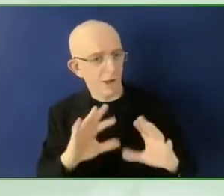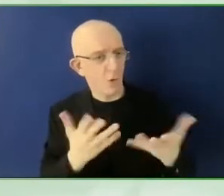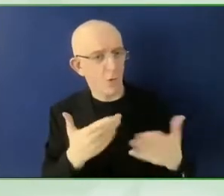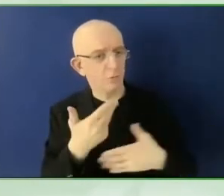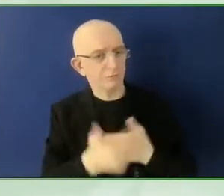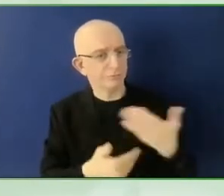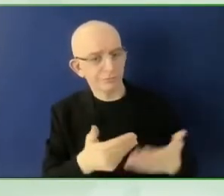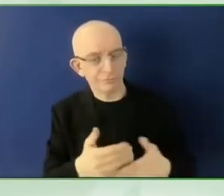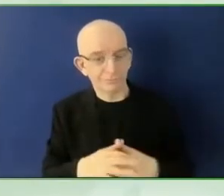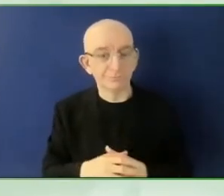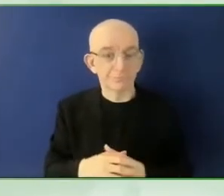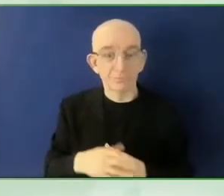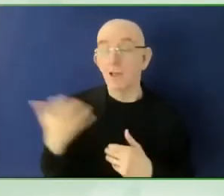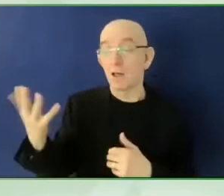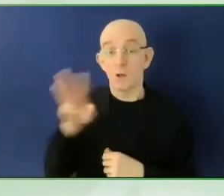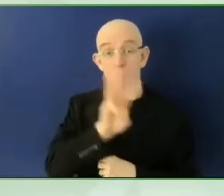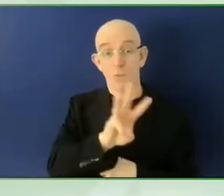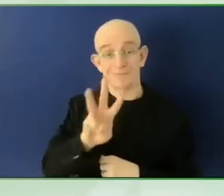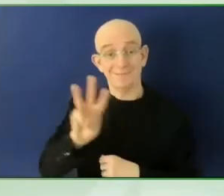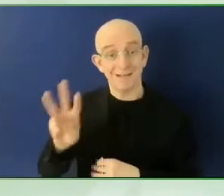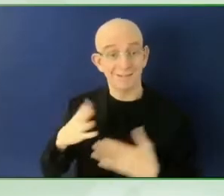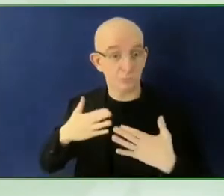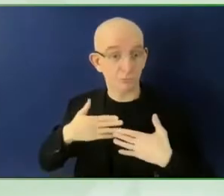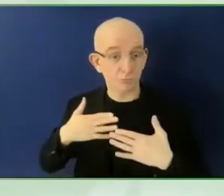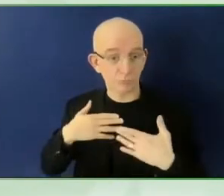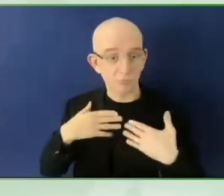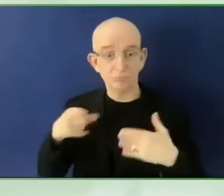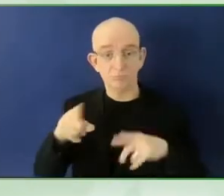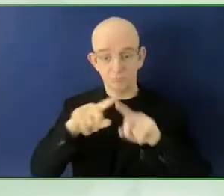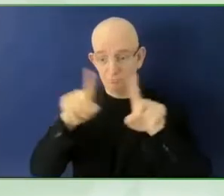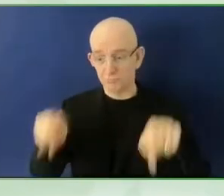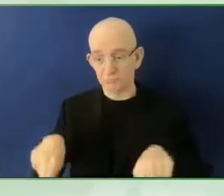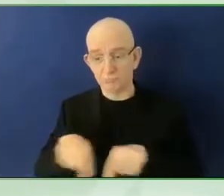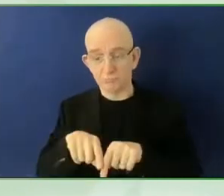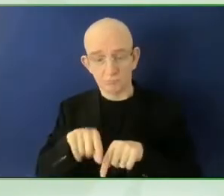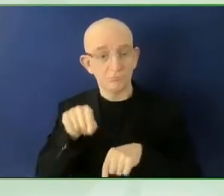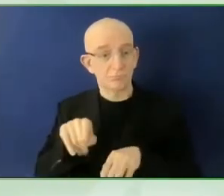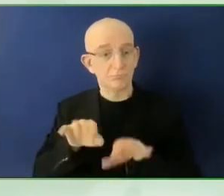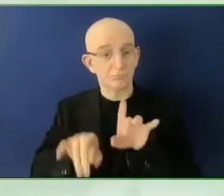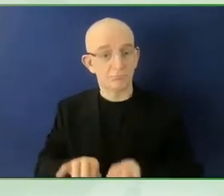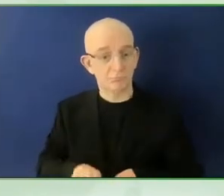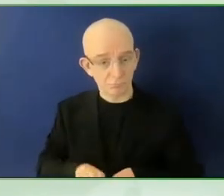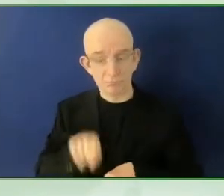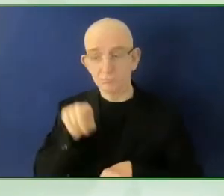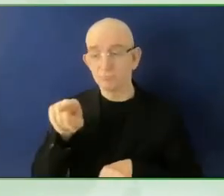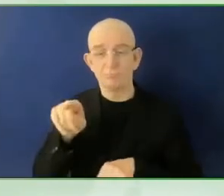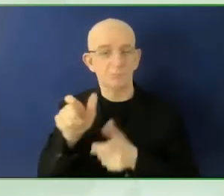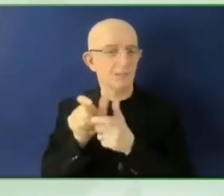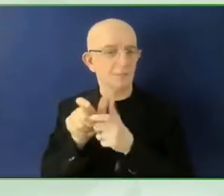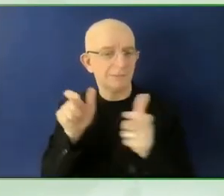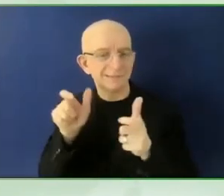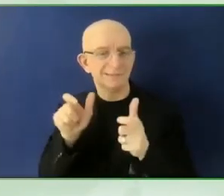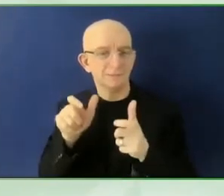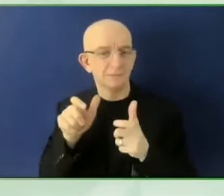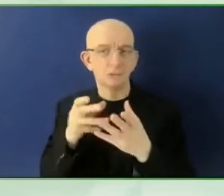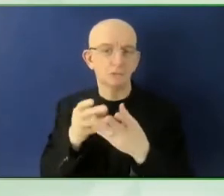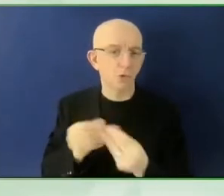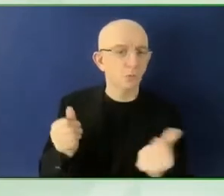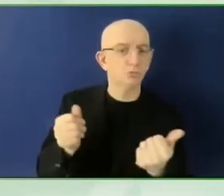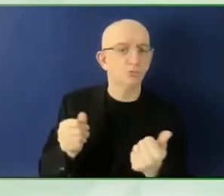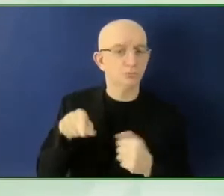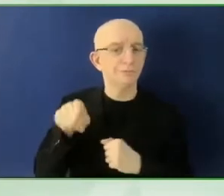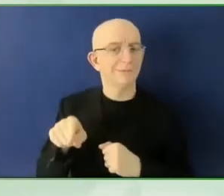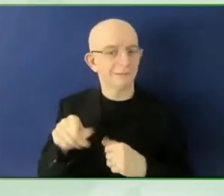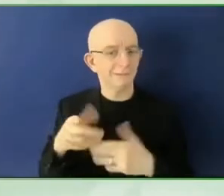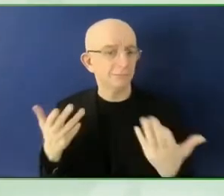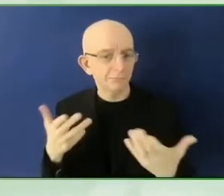you're welcome to put your information in there. And we will get in touch with you as soon as possible. Likewise, our users